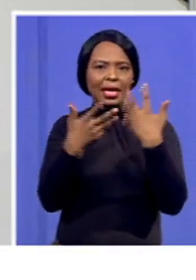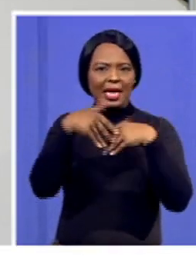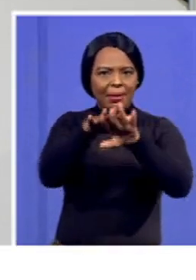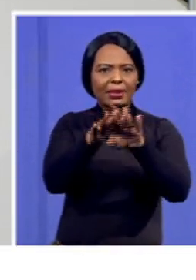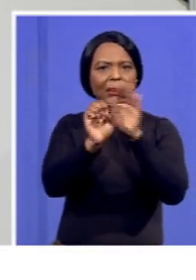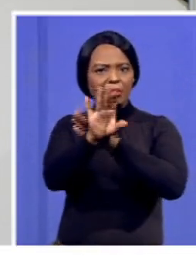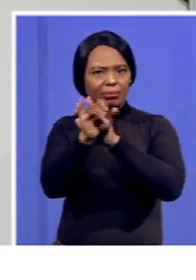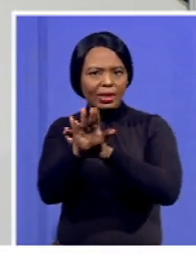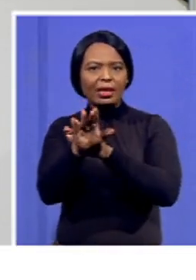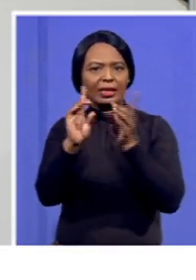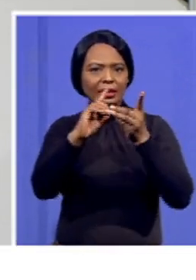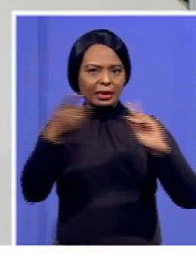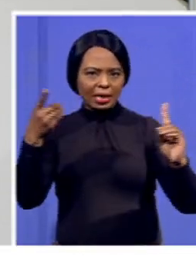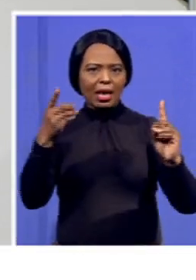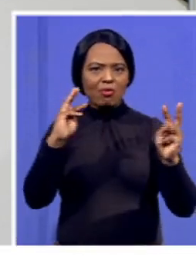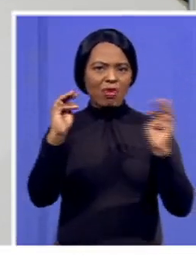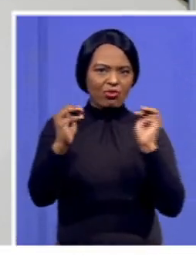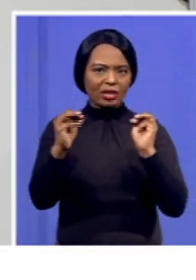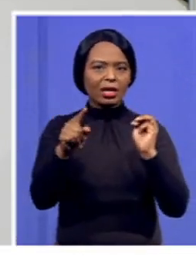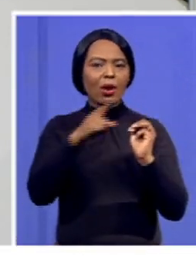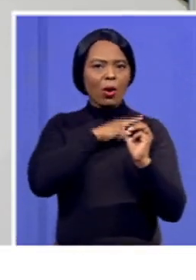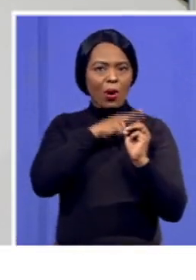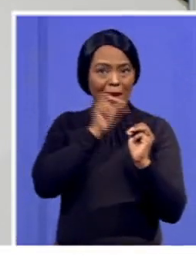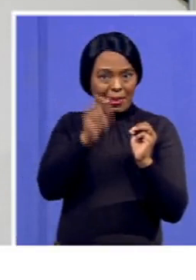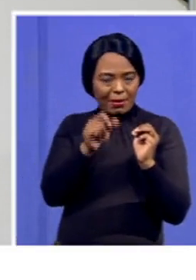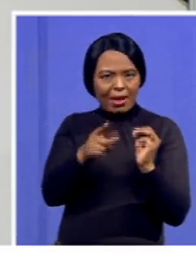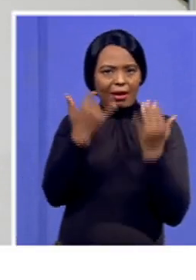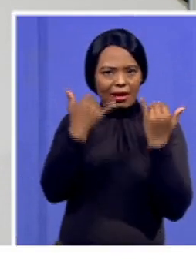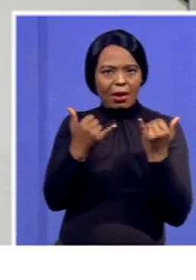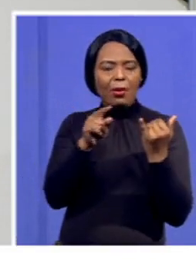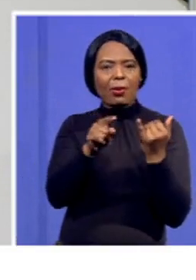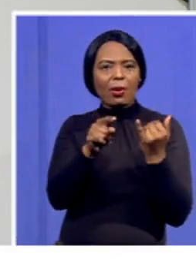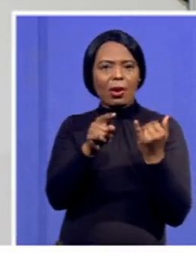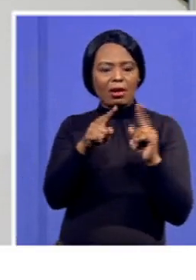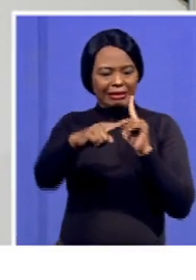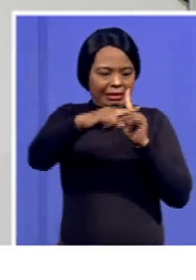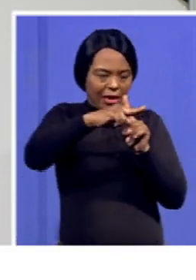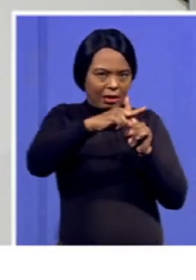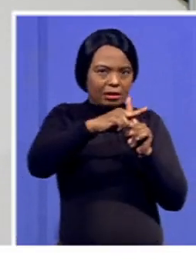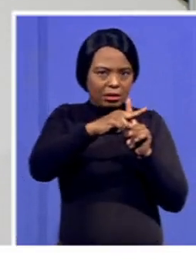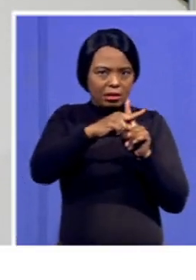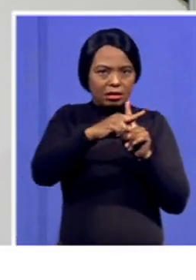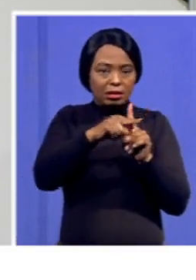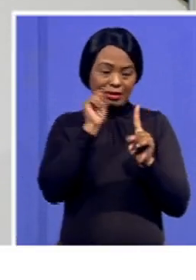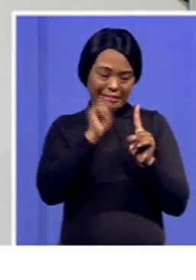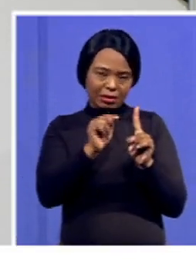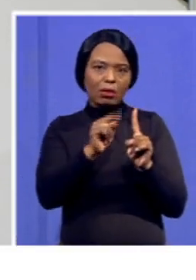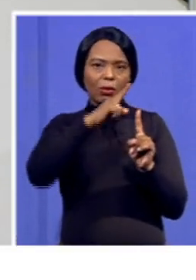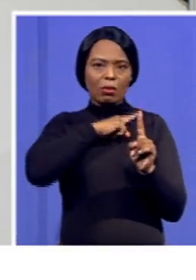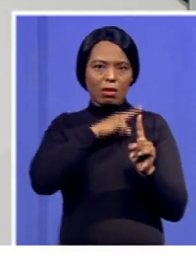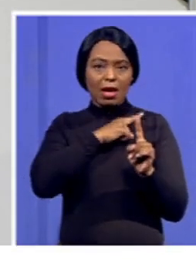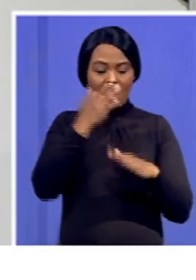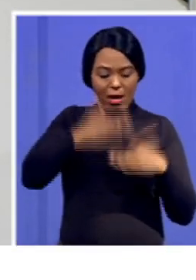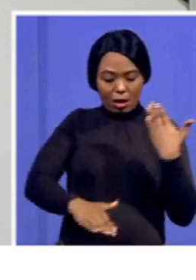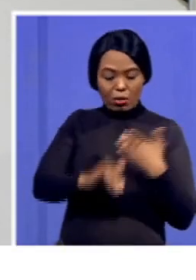digital migration that we have put up a target as the ANC that at least by the end of June,